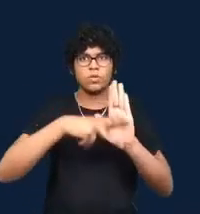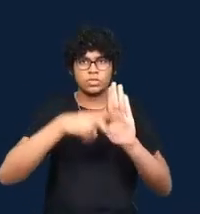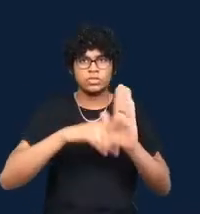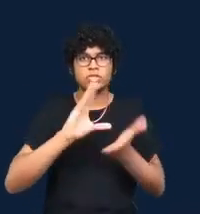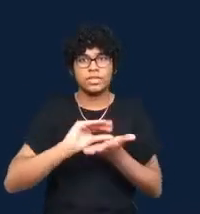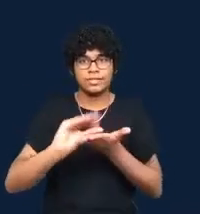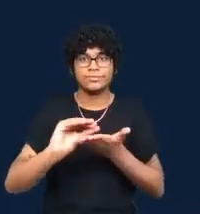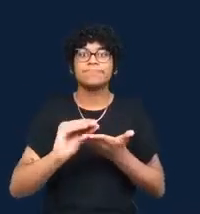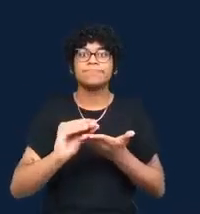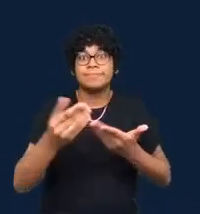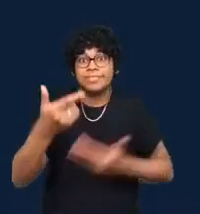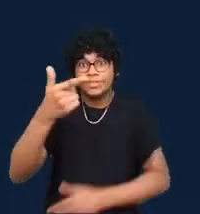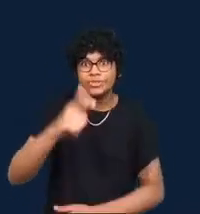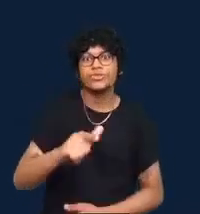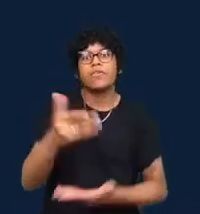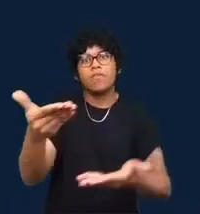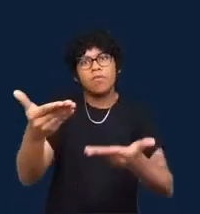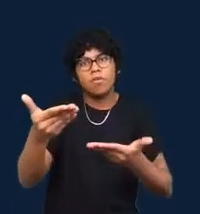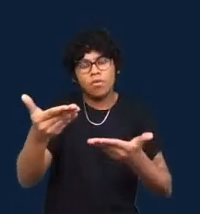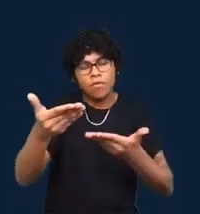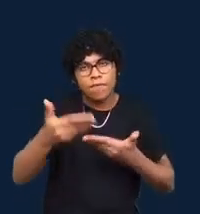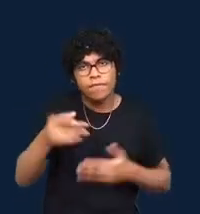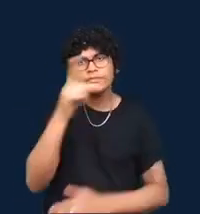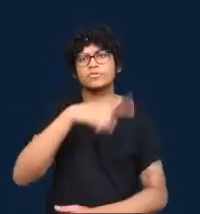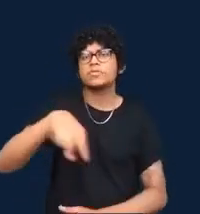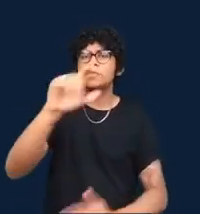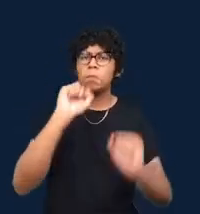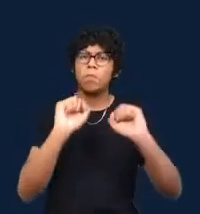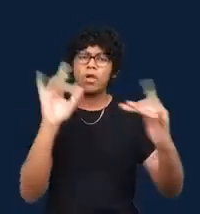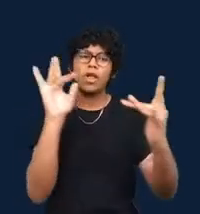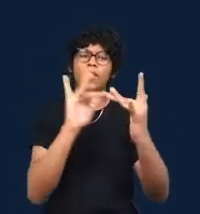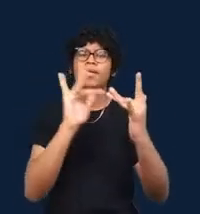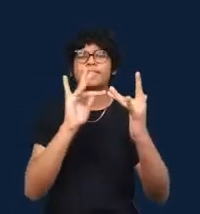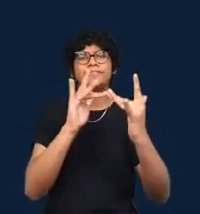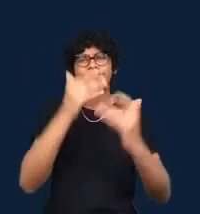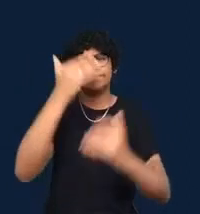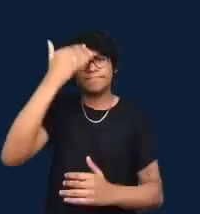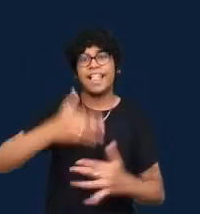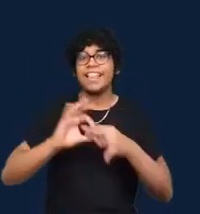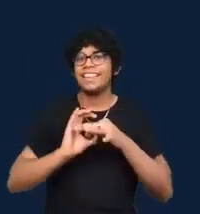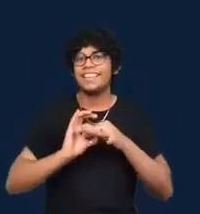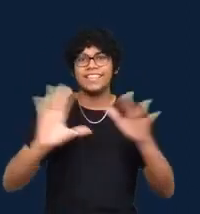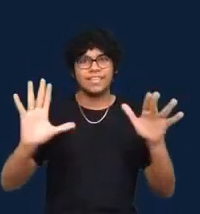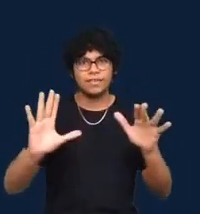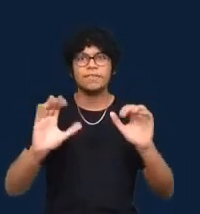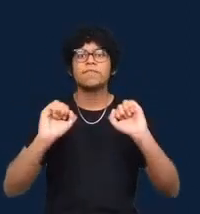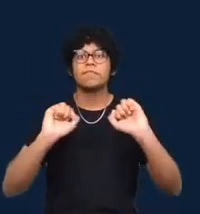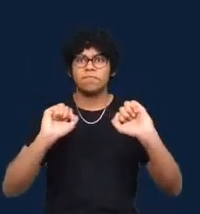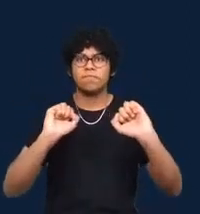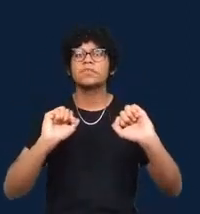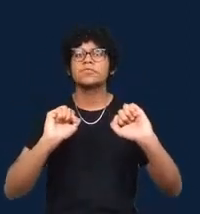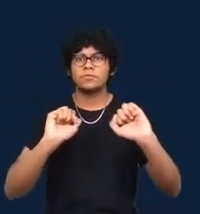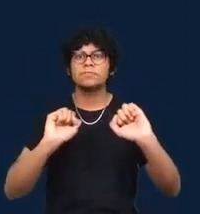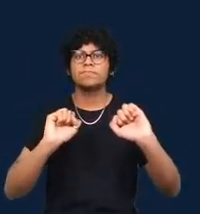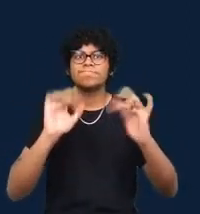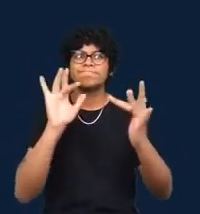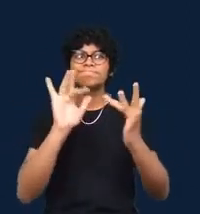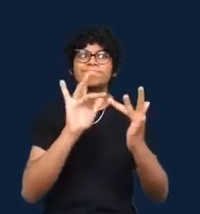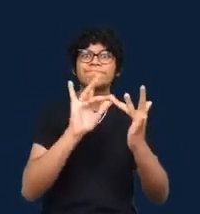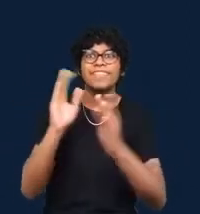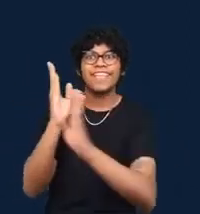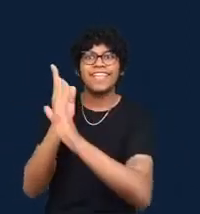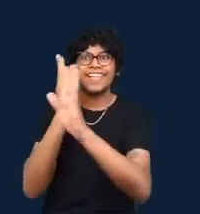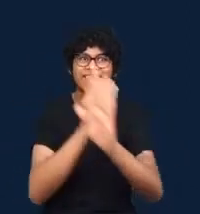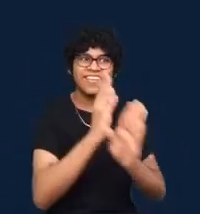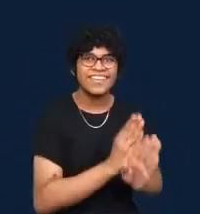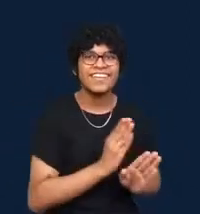if you have any other examples as we would love to continue to find ways to to explore and to feature such projects